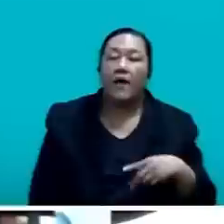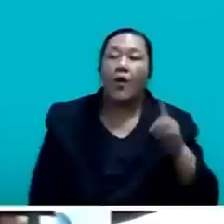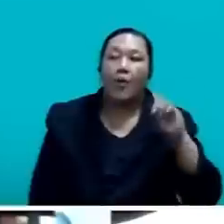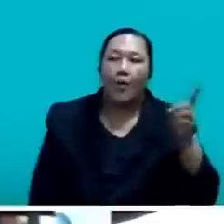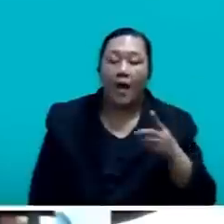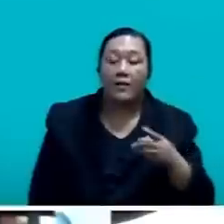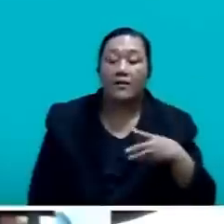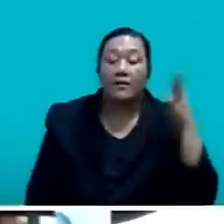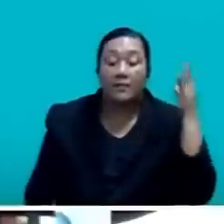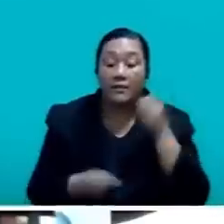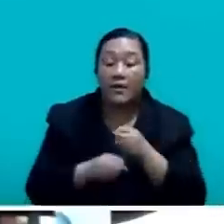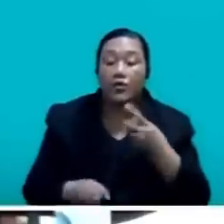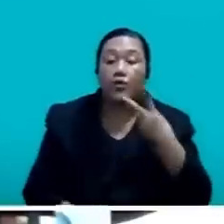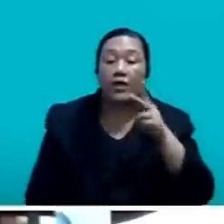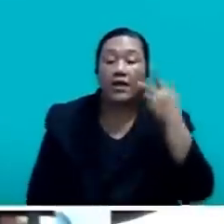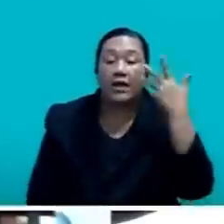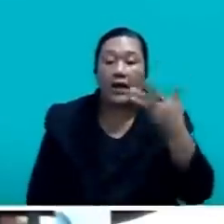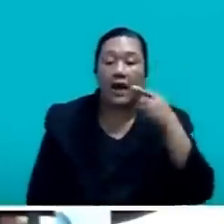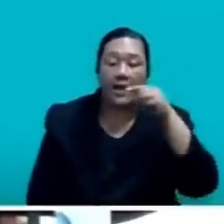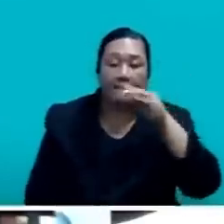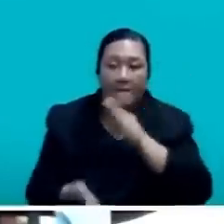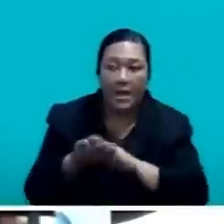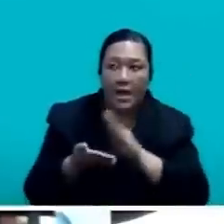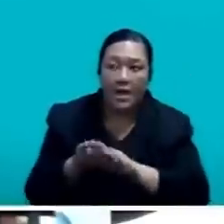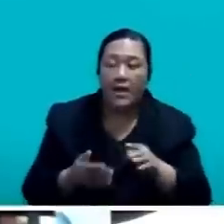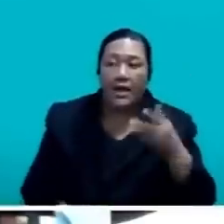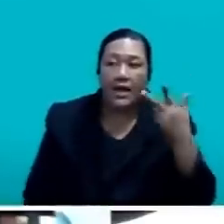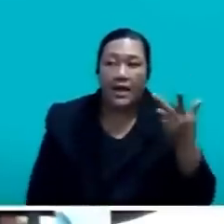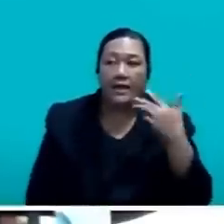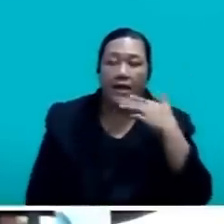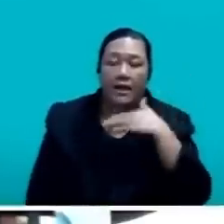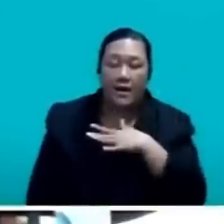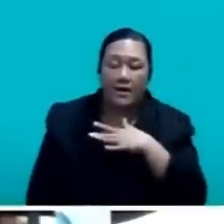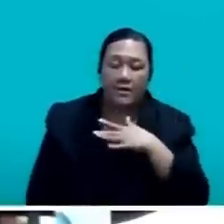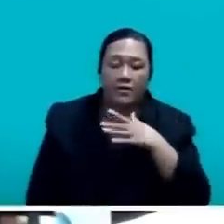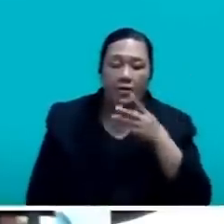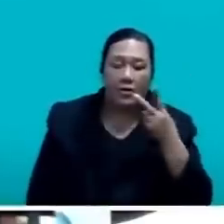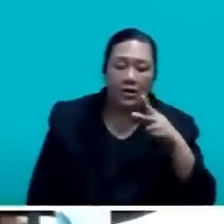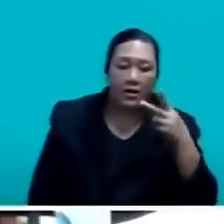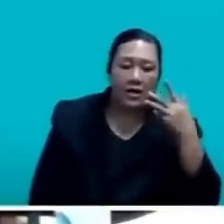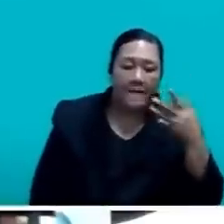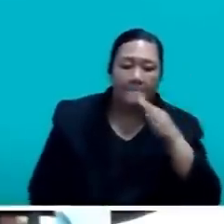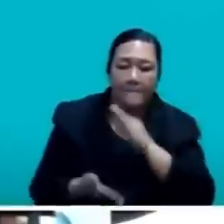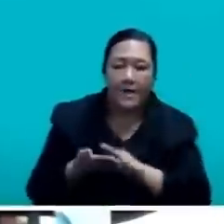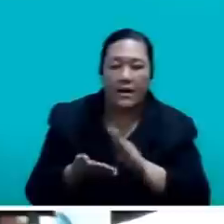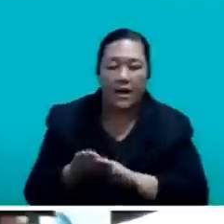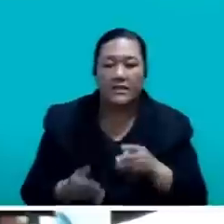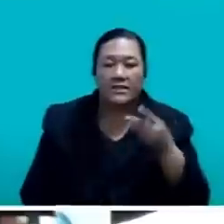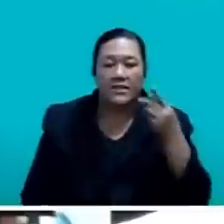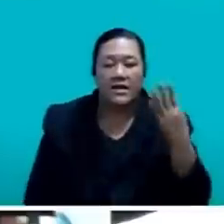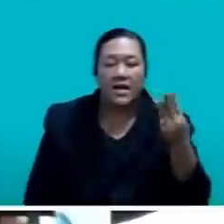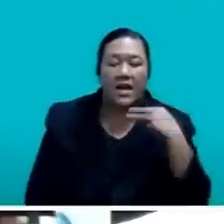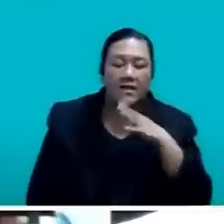,823,378